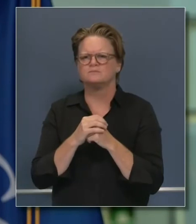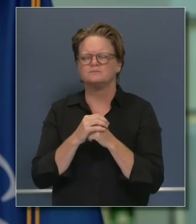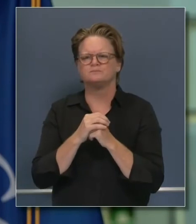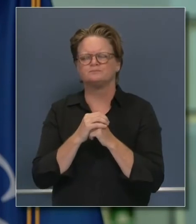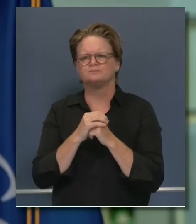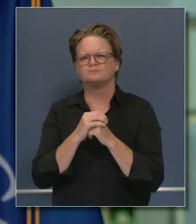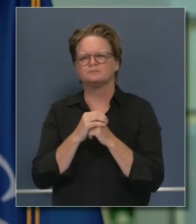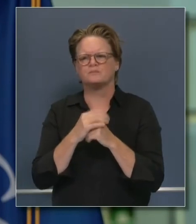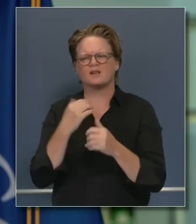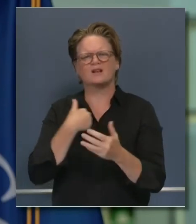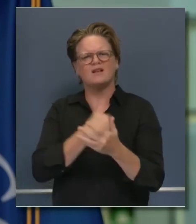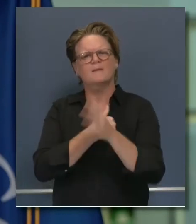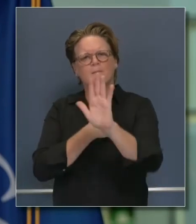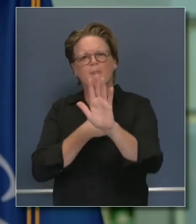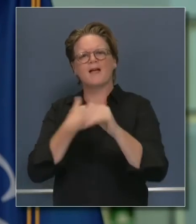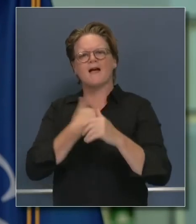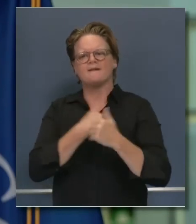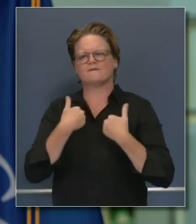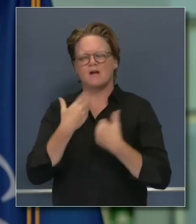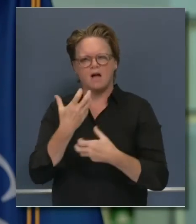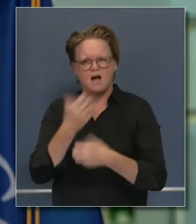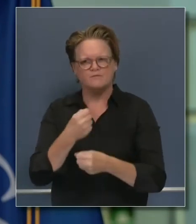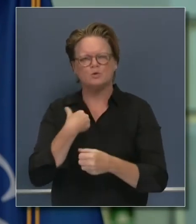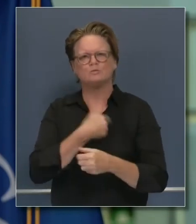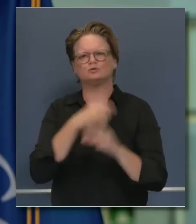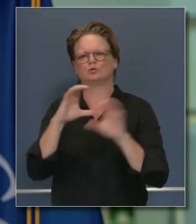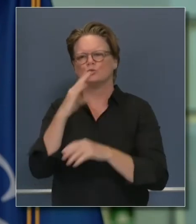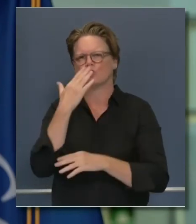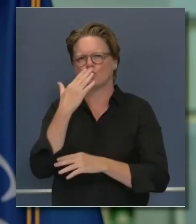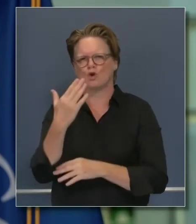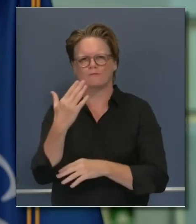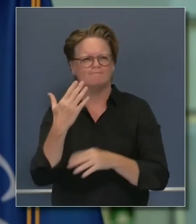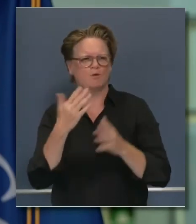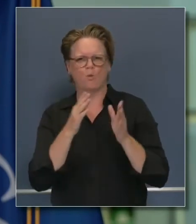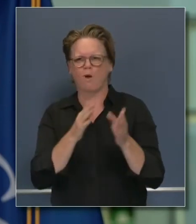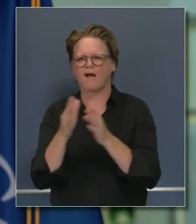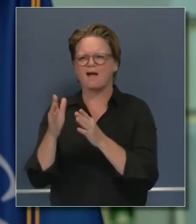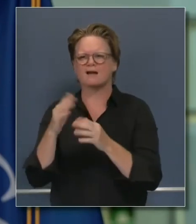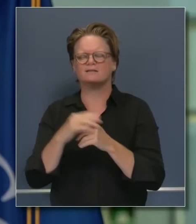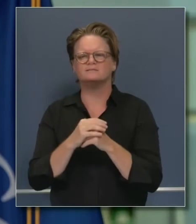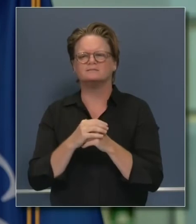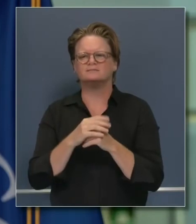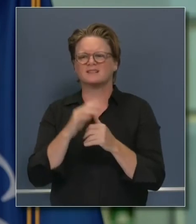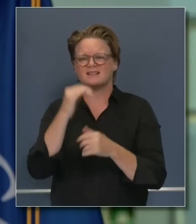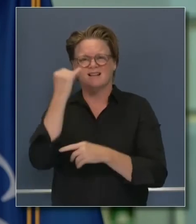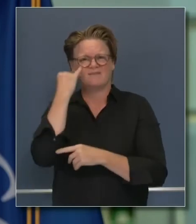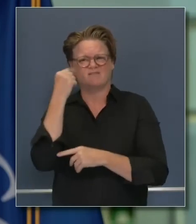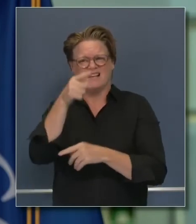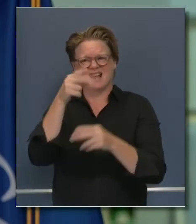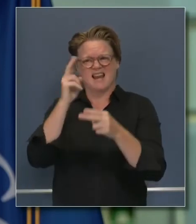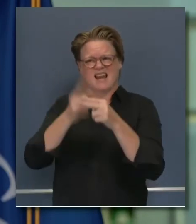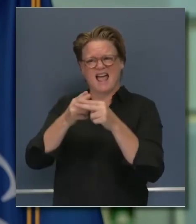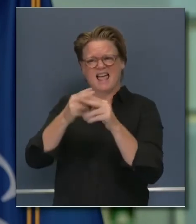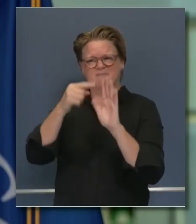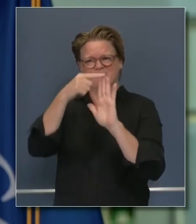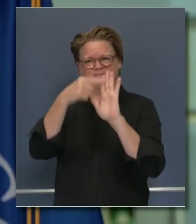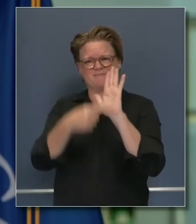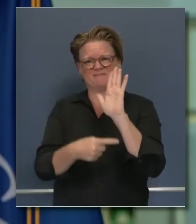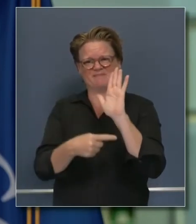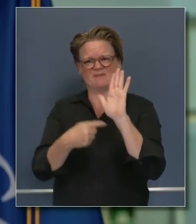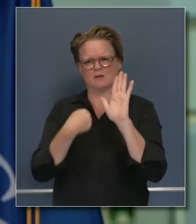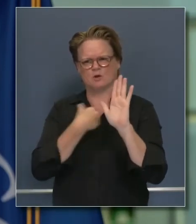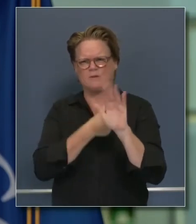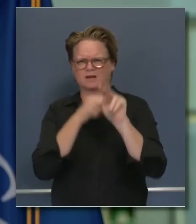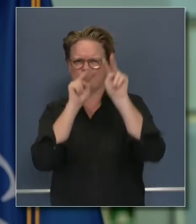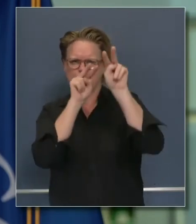that we're doing it in a tried-and-true way, and that counties that are on the monitoring list are there because we've reviewed their data, and